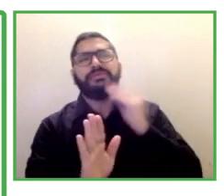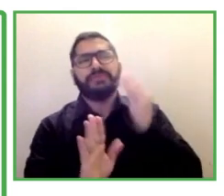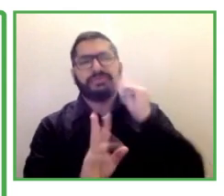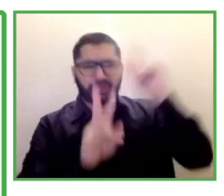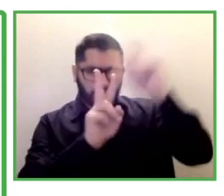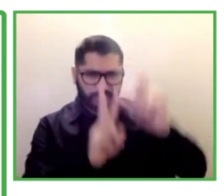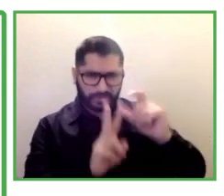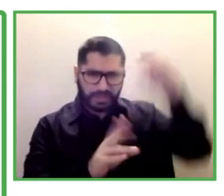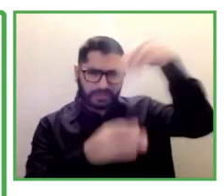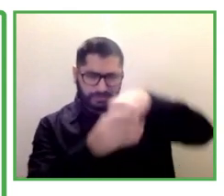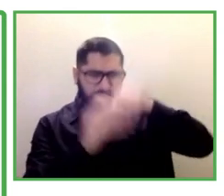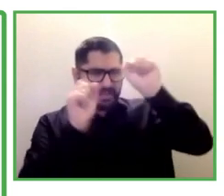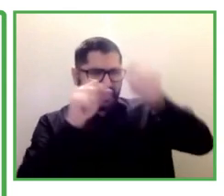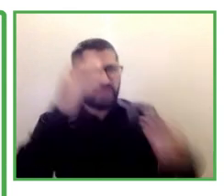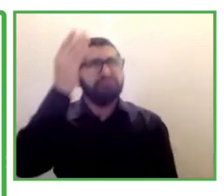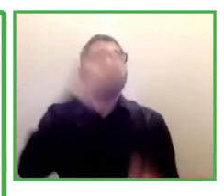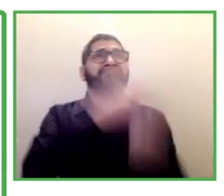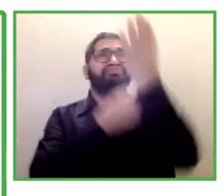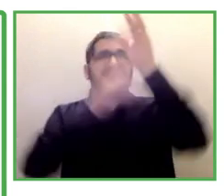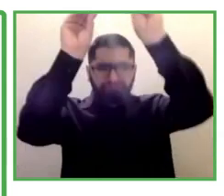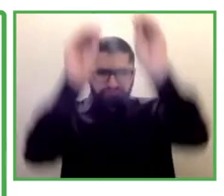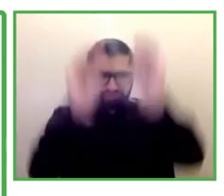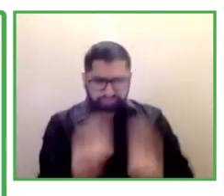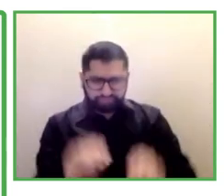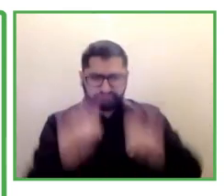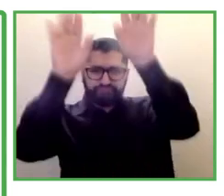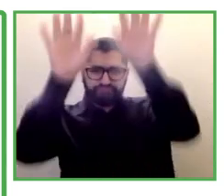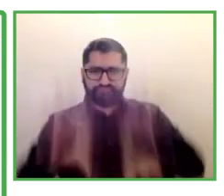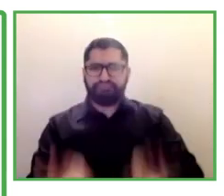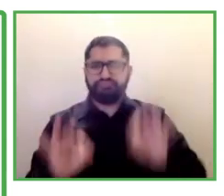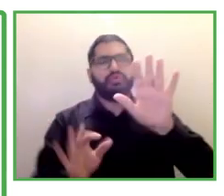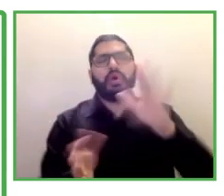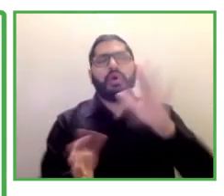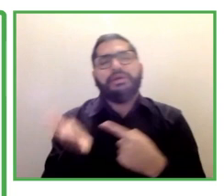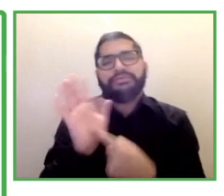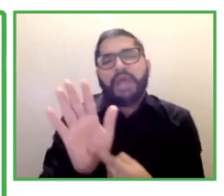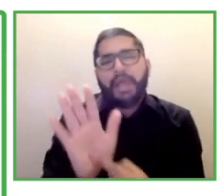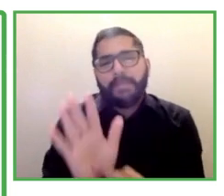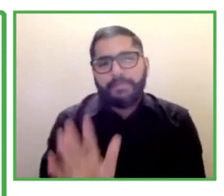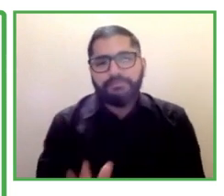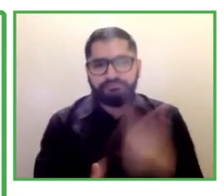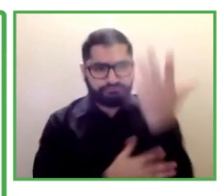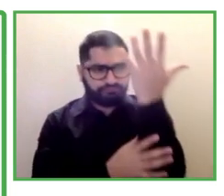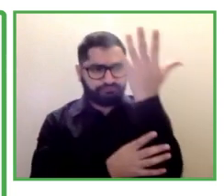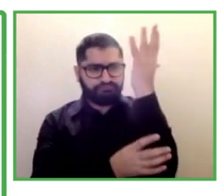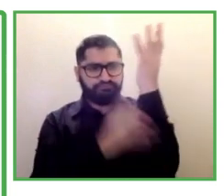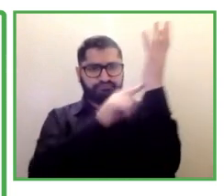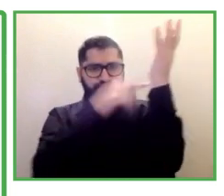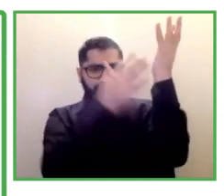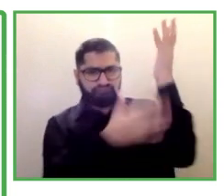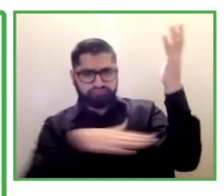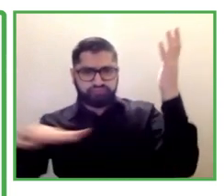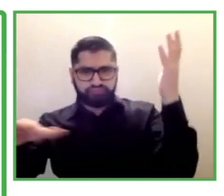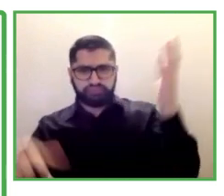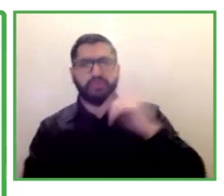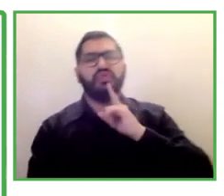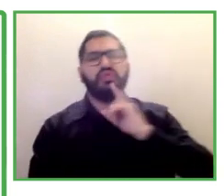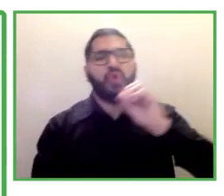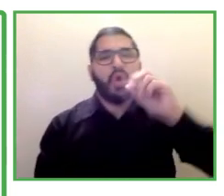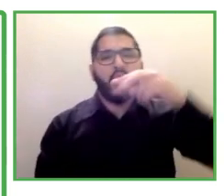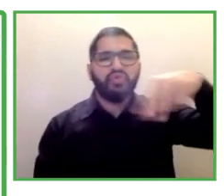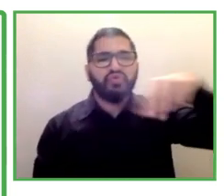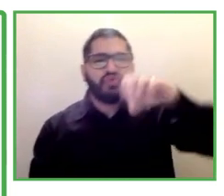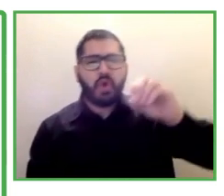teaching Job Path in a virtual way. We were able to provide technology and give